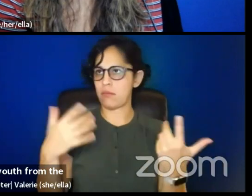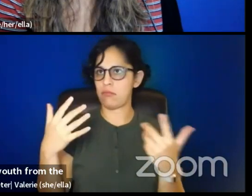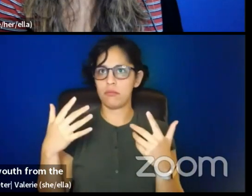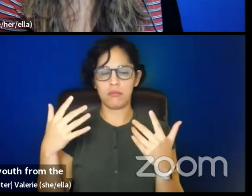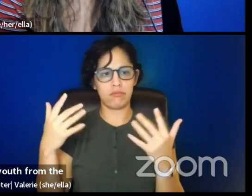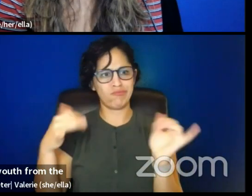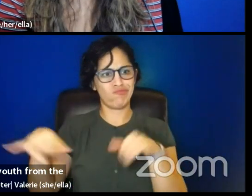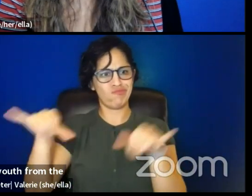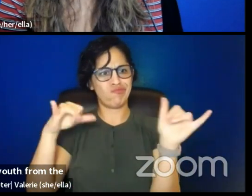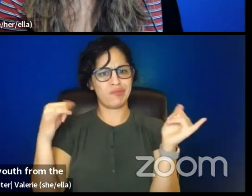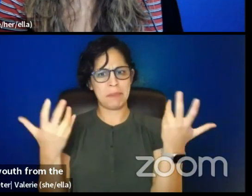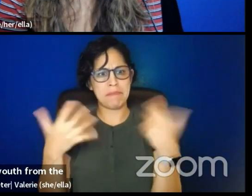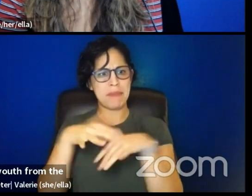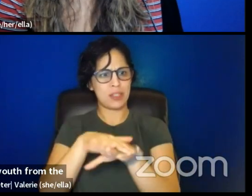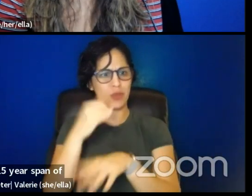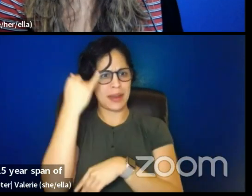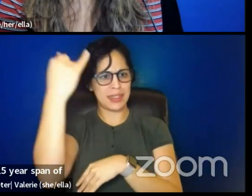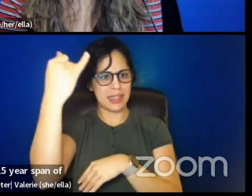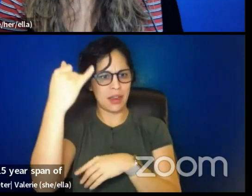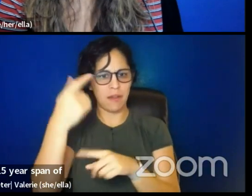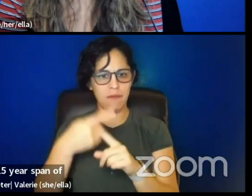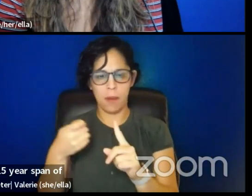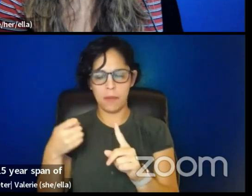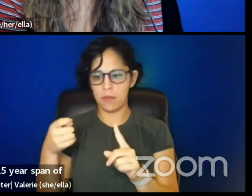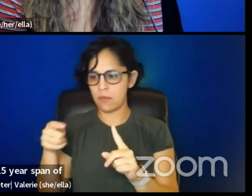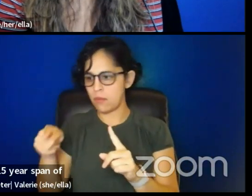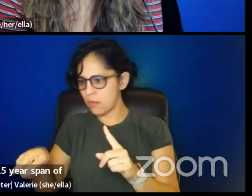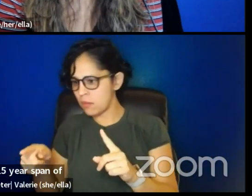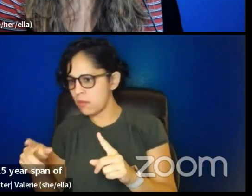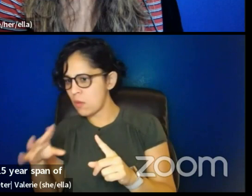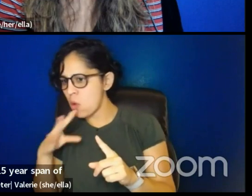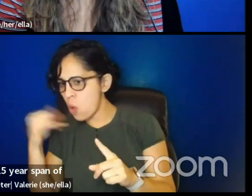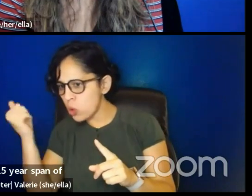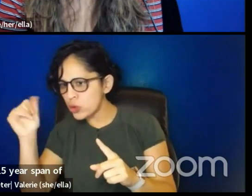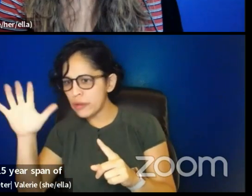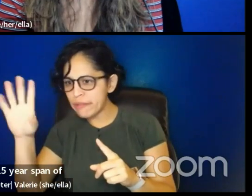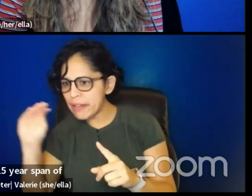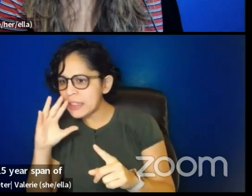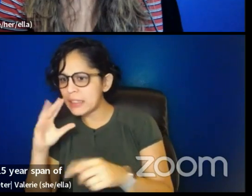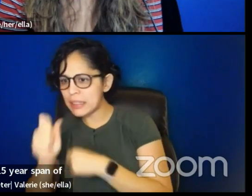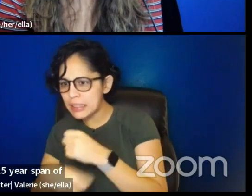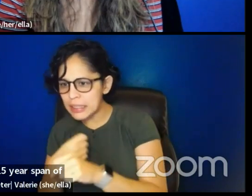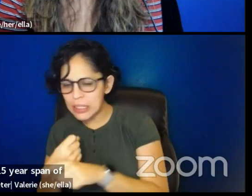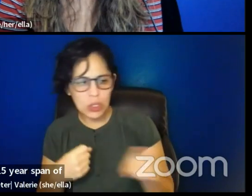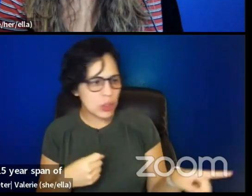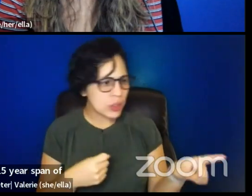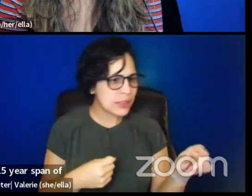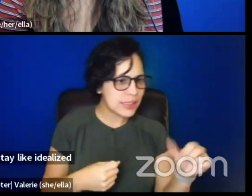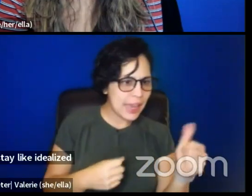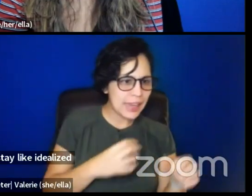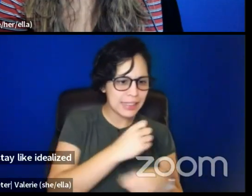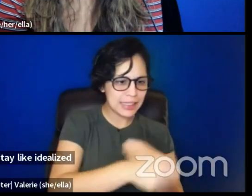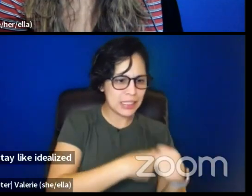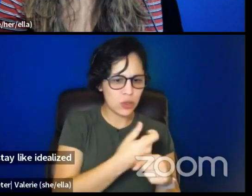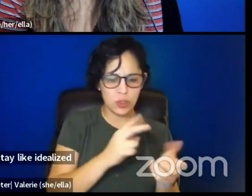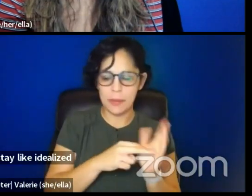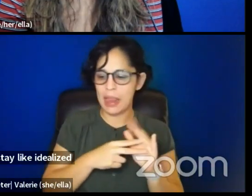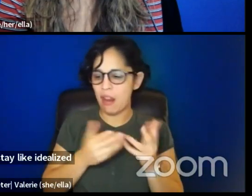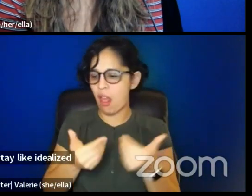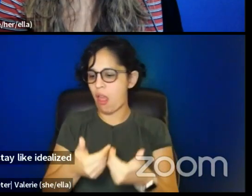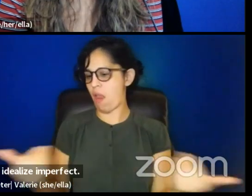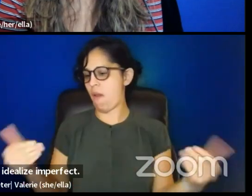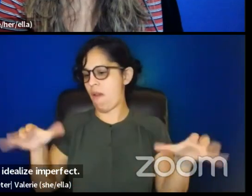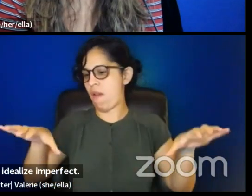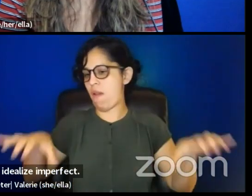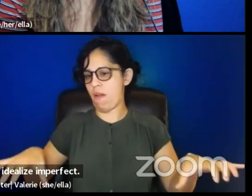15 year span of folks that we, we can, we forced to stay like idealized and perfect. And how do